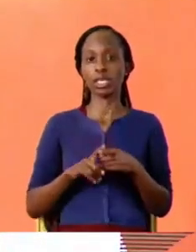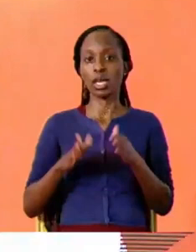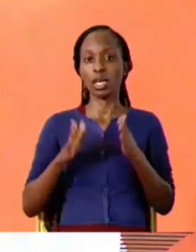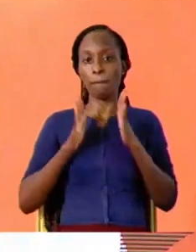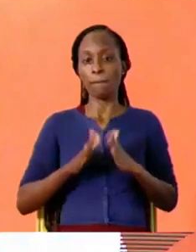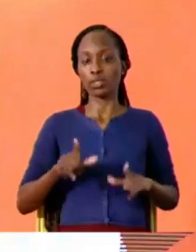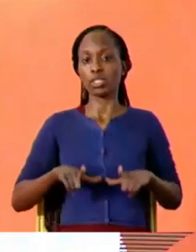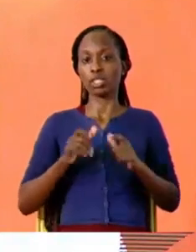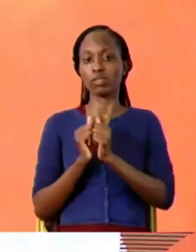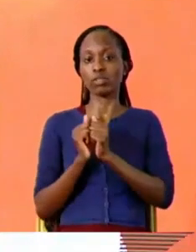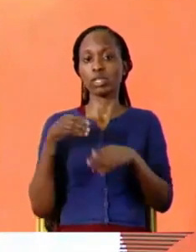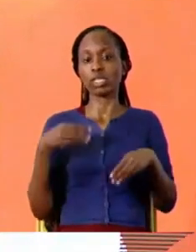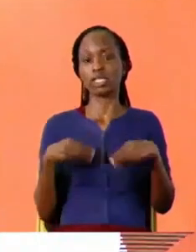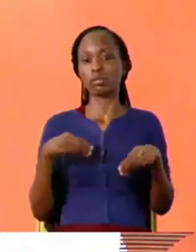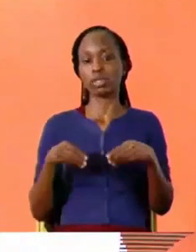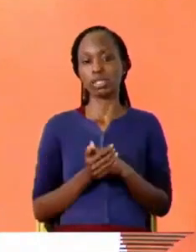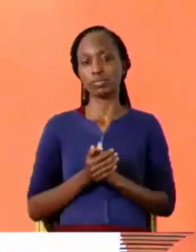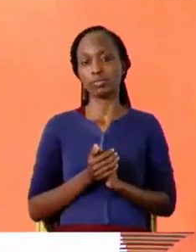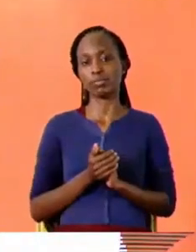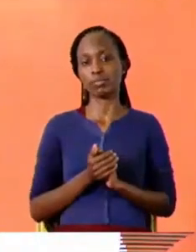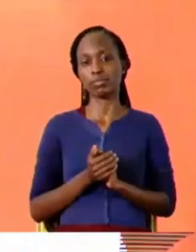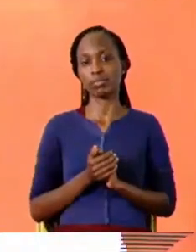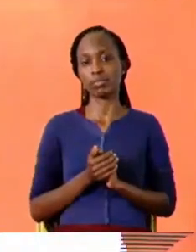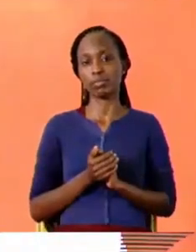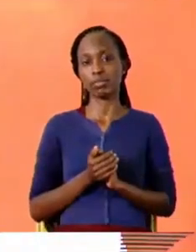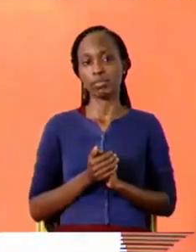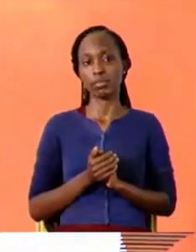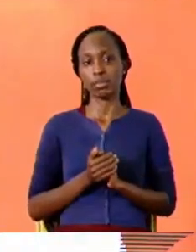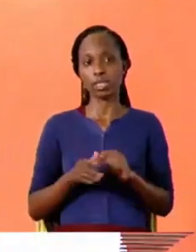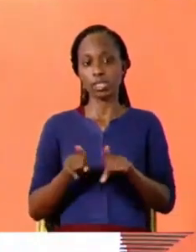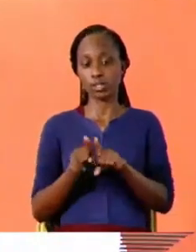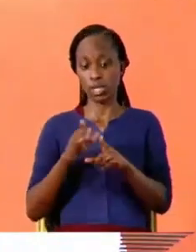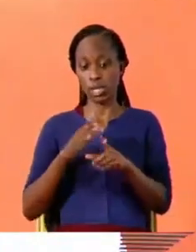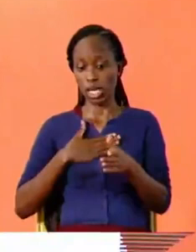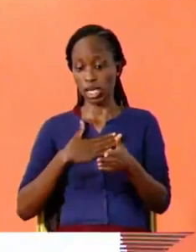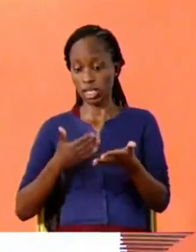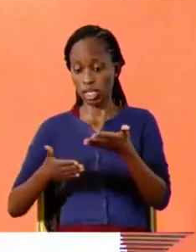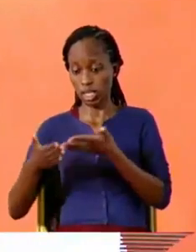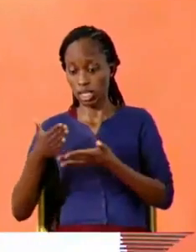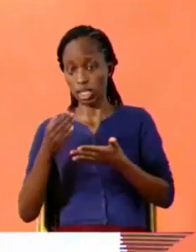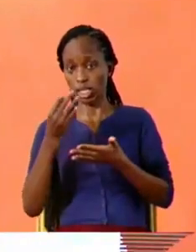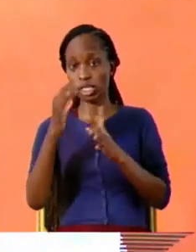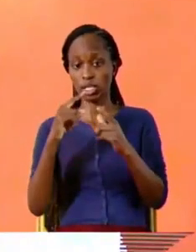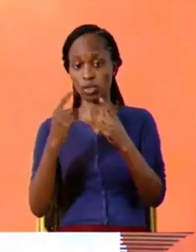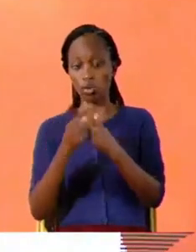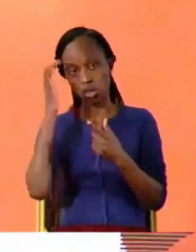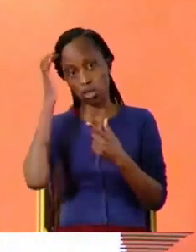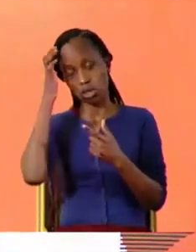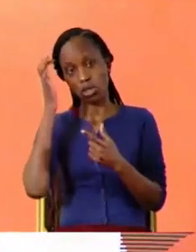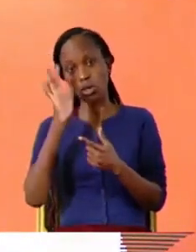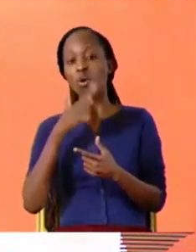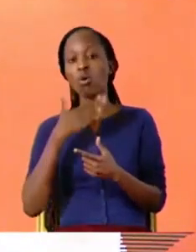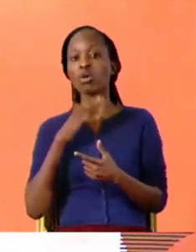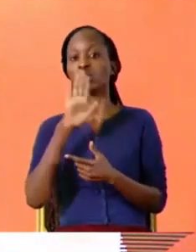and as I engage these three groups I want you to be thinking